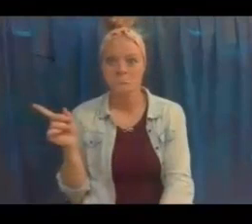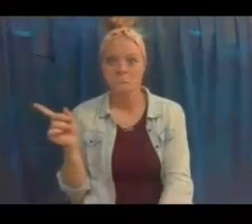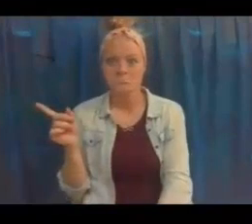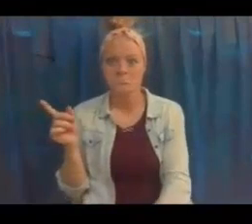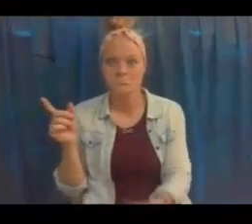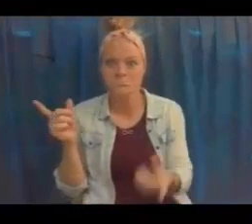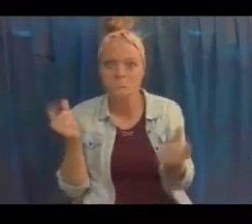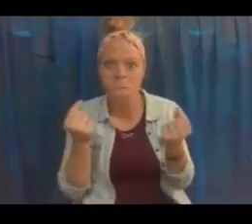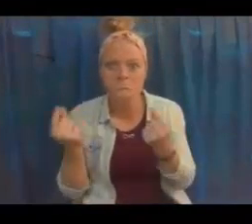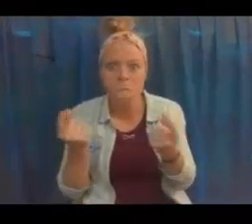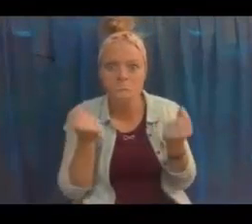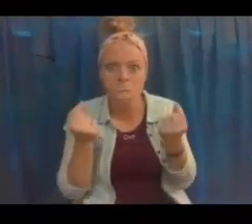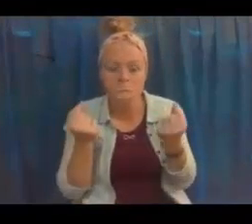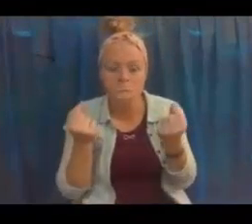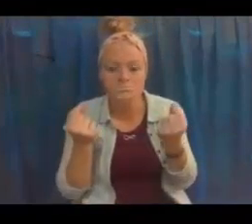fixed.